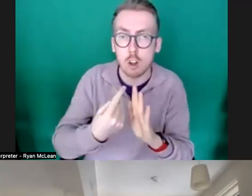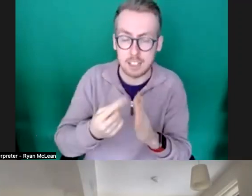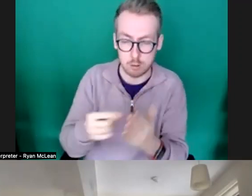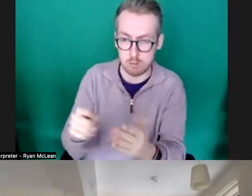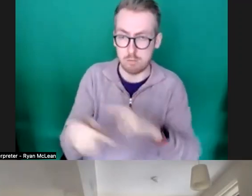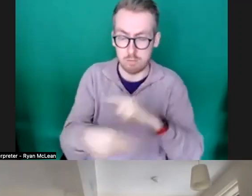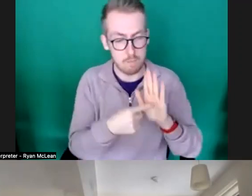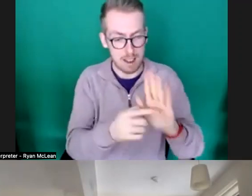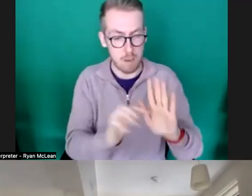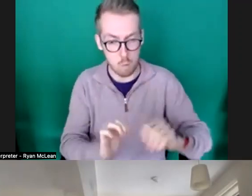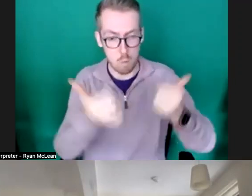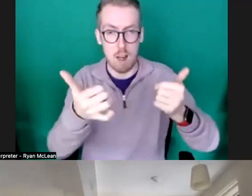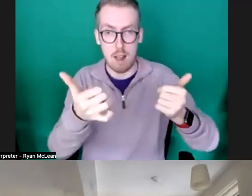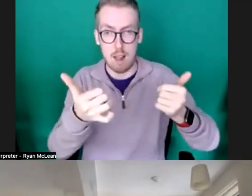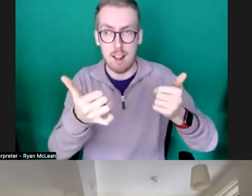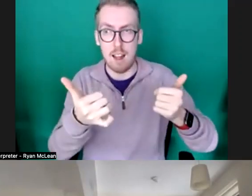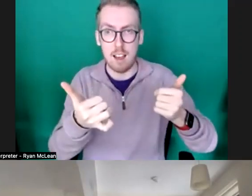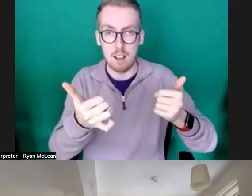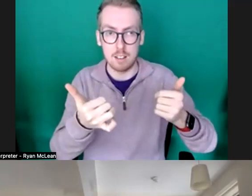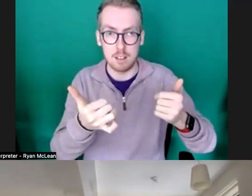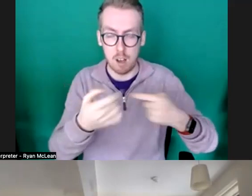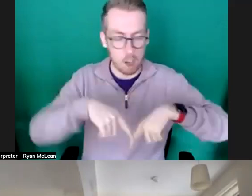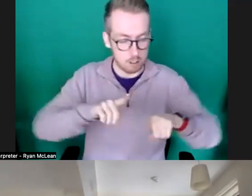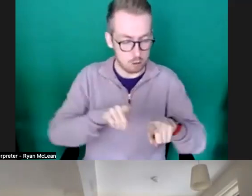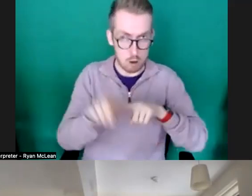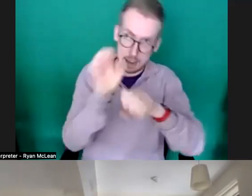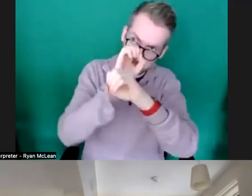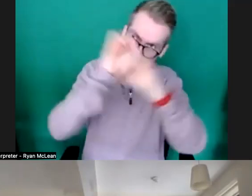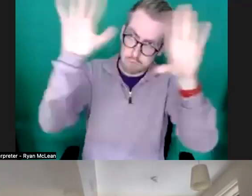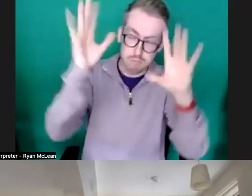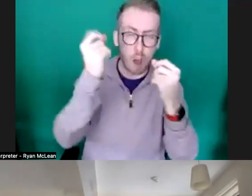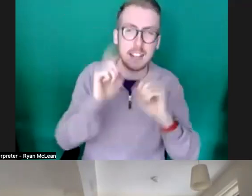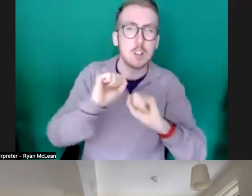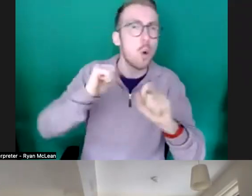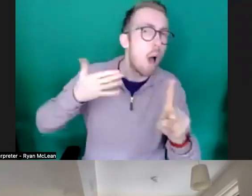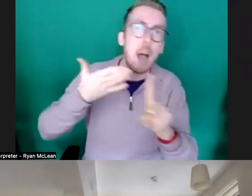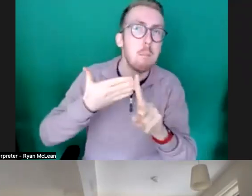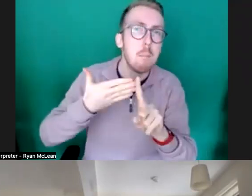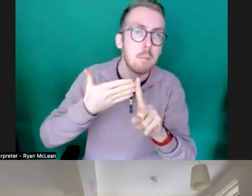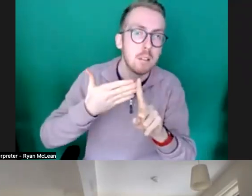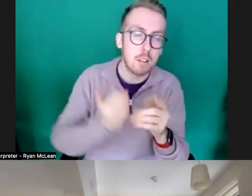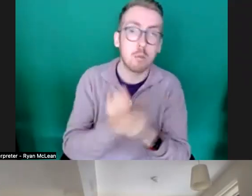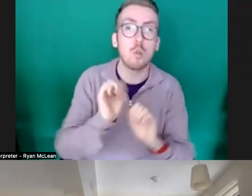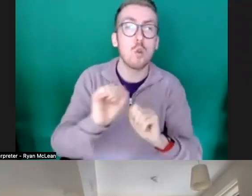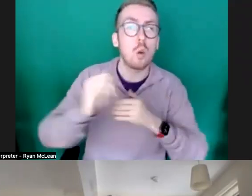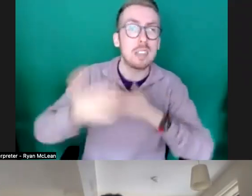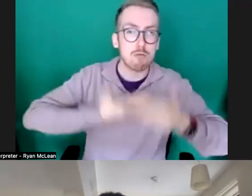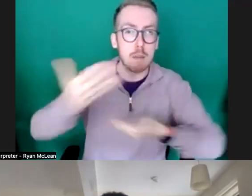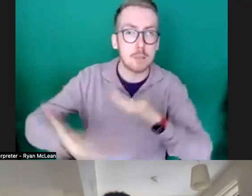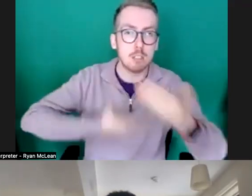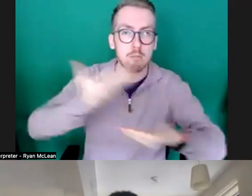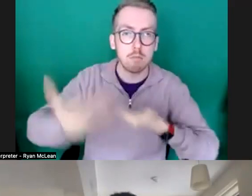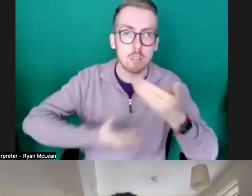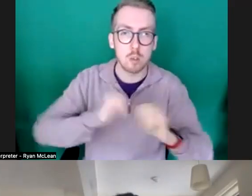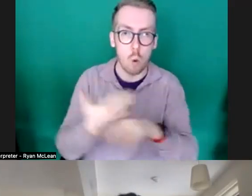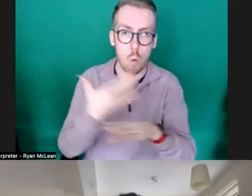and it is really going to help uh programmers get a sense of what it is that you're trying to achieve is really through the description of the work and